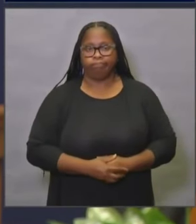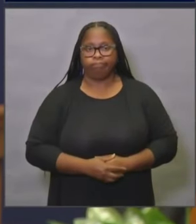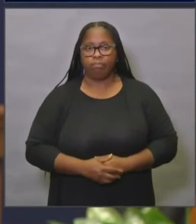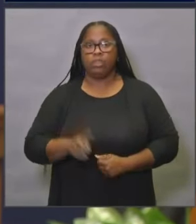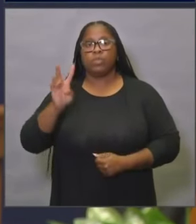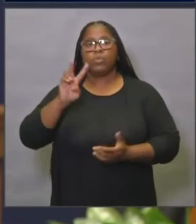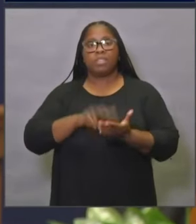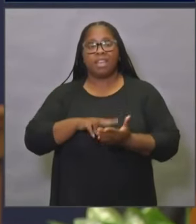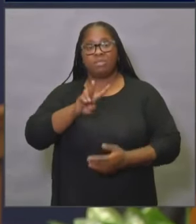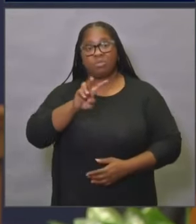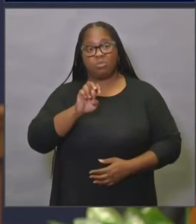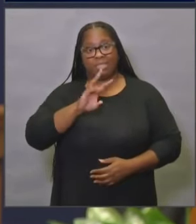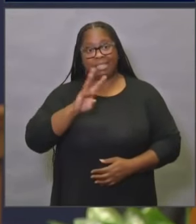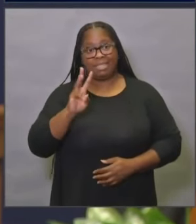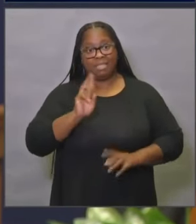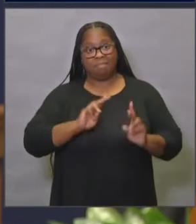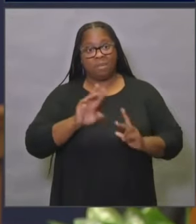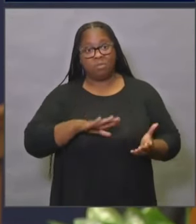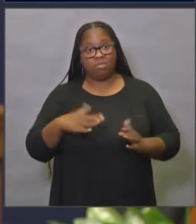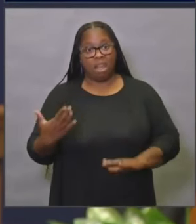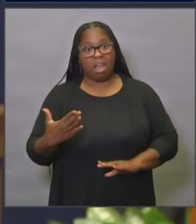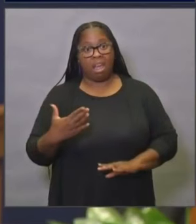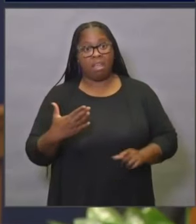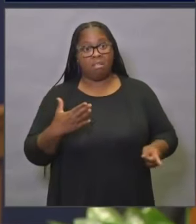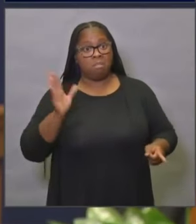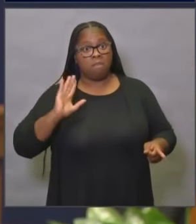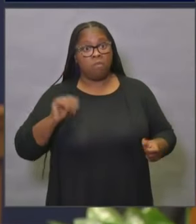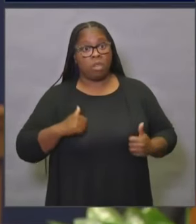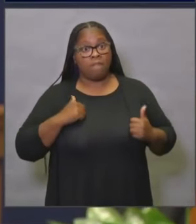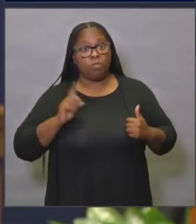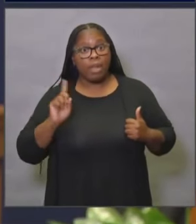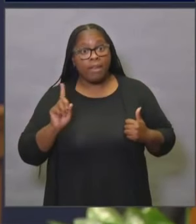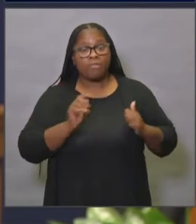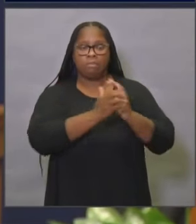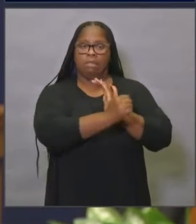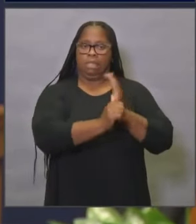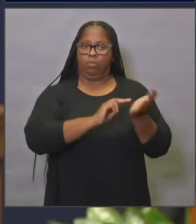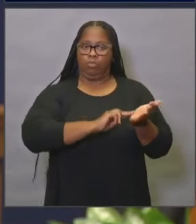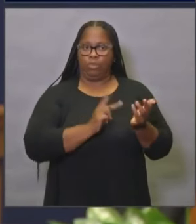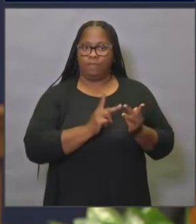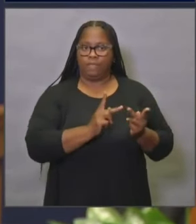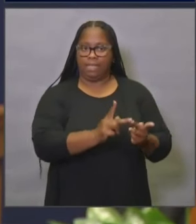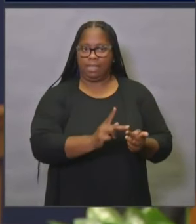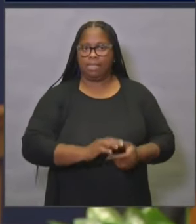2,266 of these people who died in institutional settings resided in skilled nursing facilities.